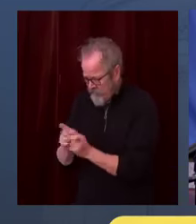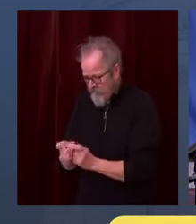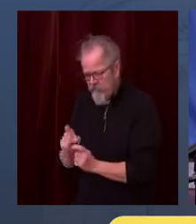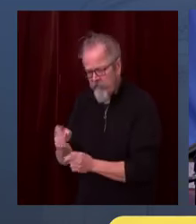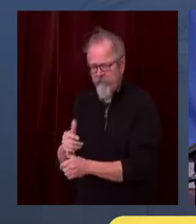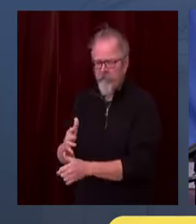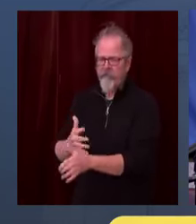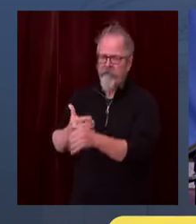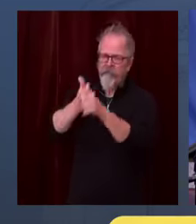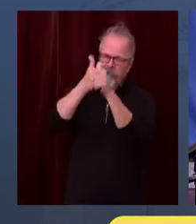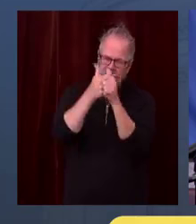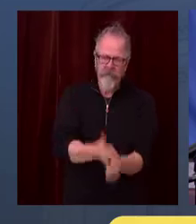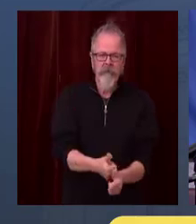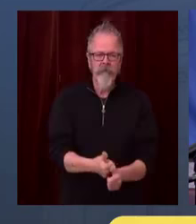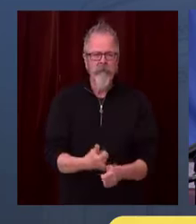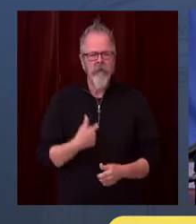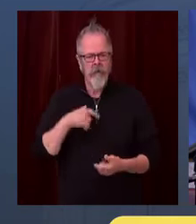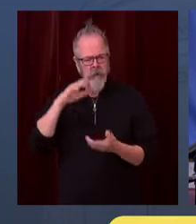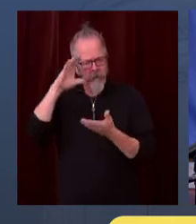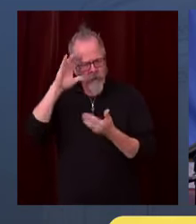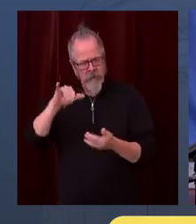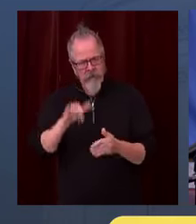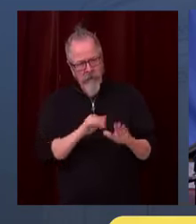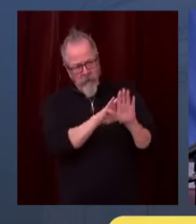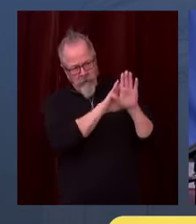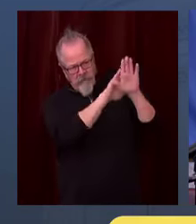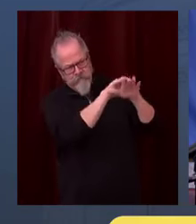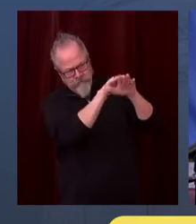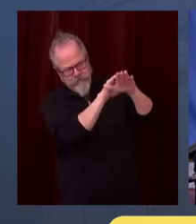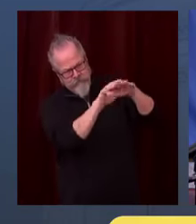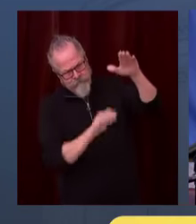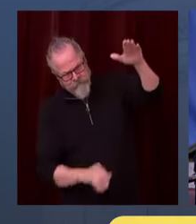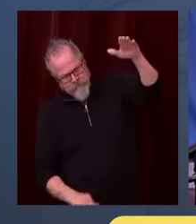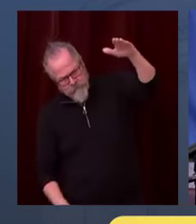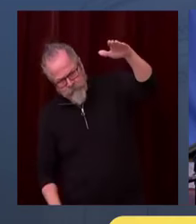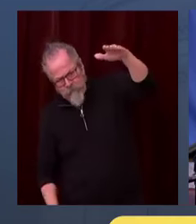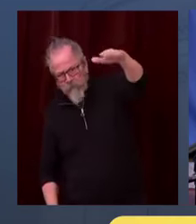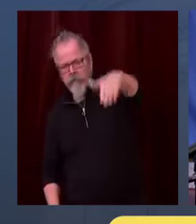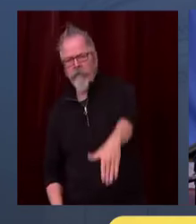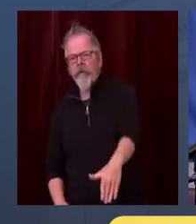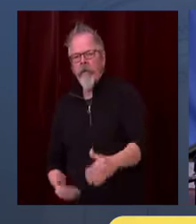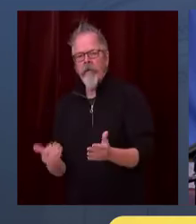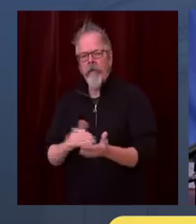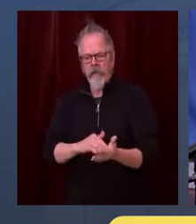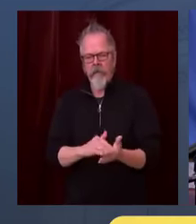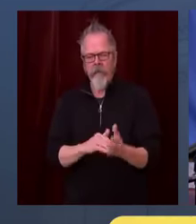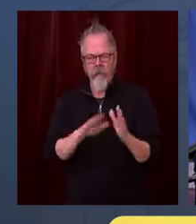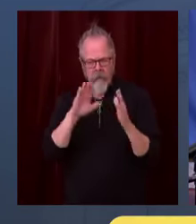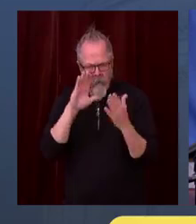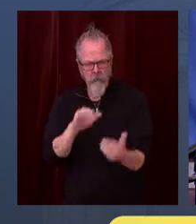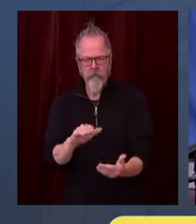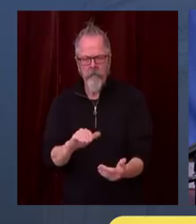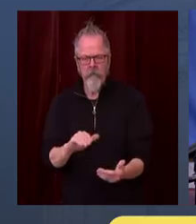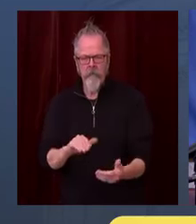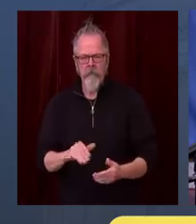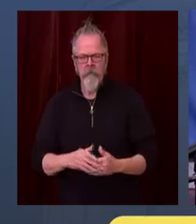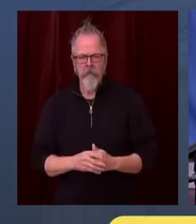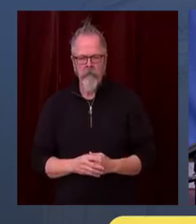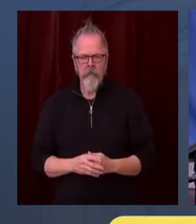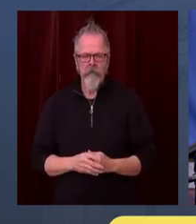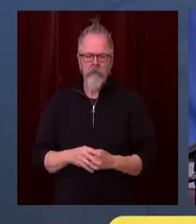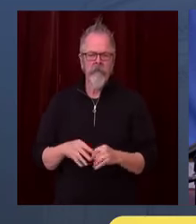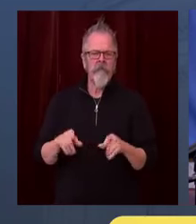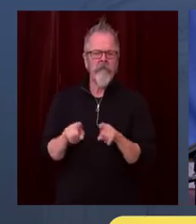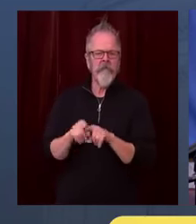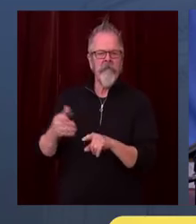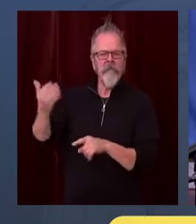in reducing the horrific rate of transmission where we were relatively successful